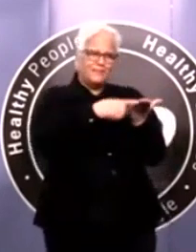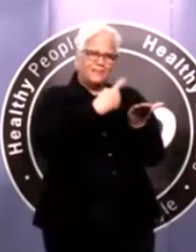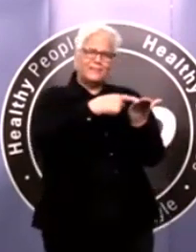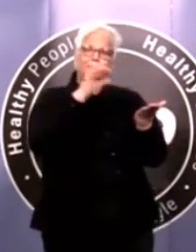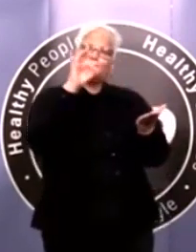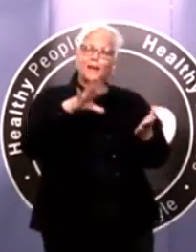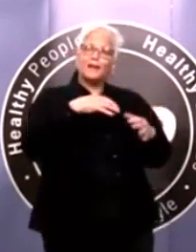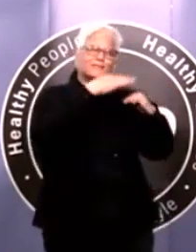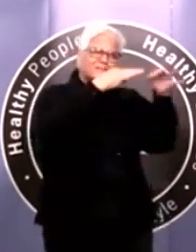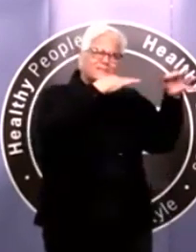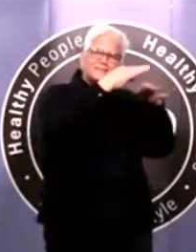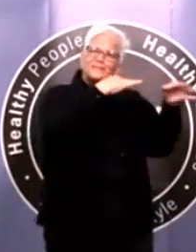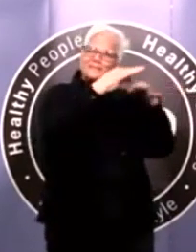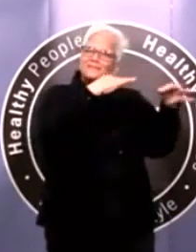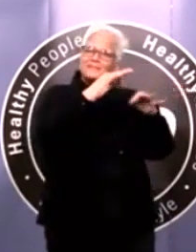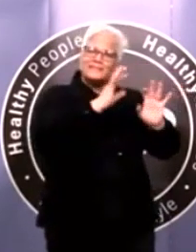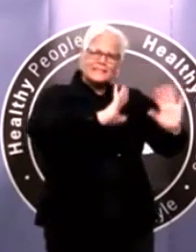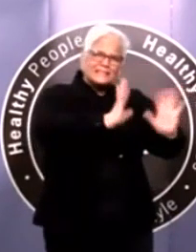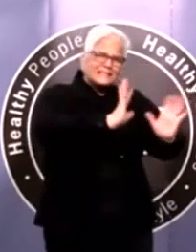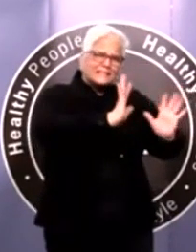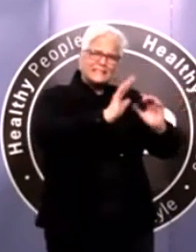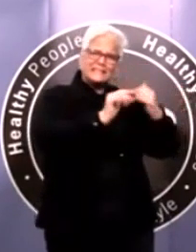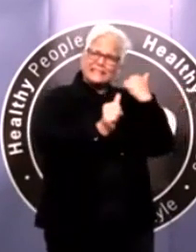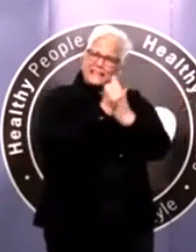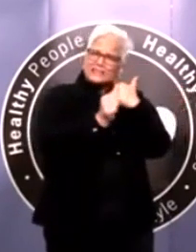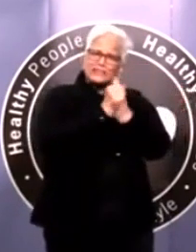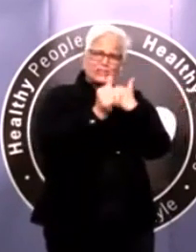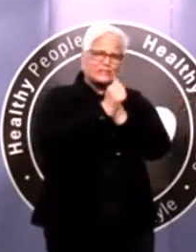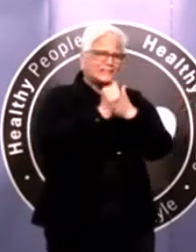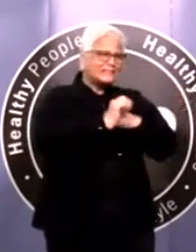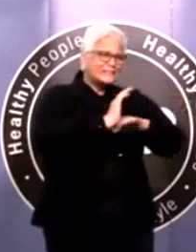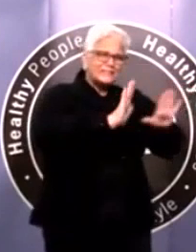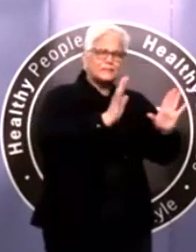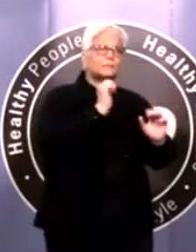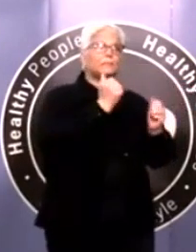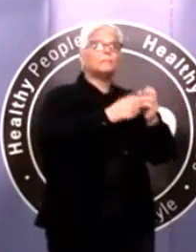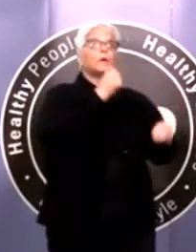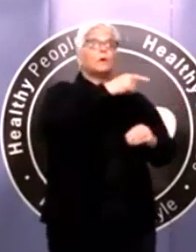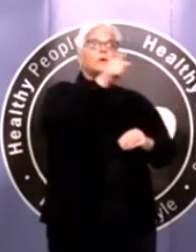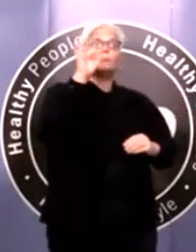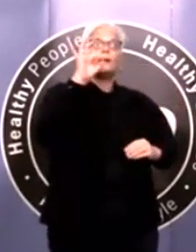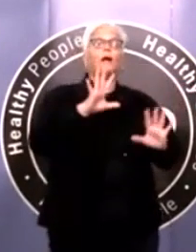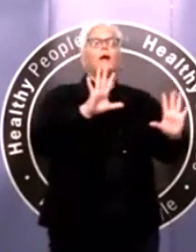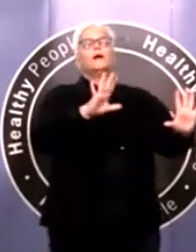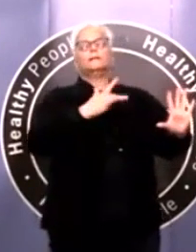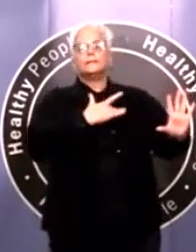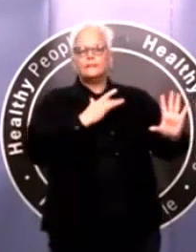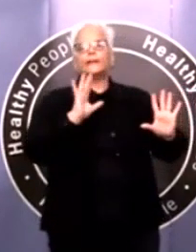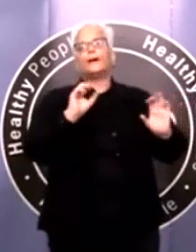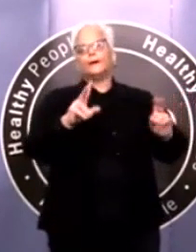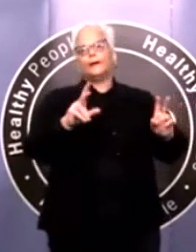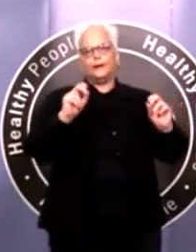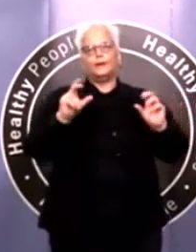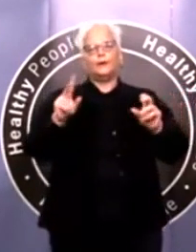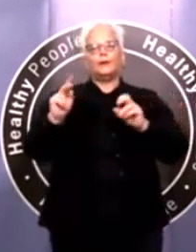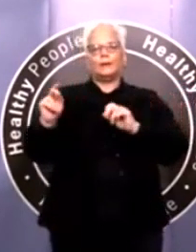that churches should, as under the governor's order, should be practicing remote services.